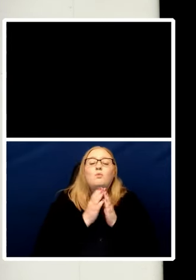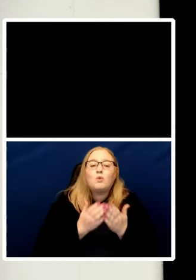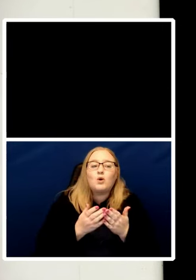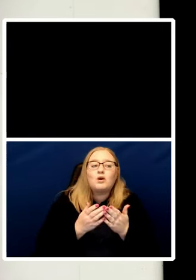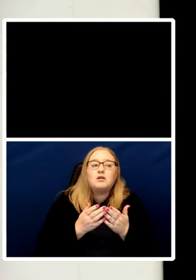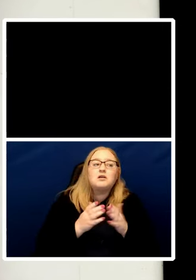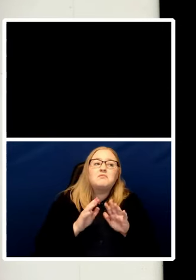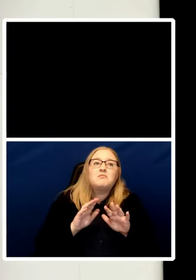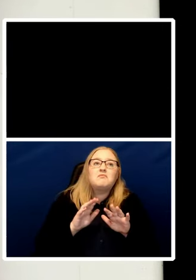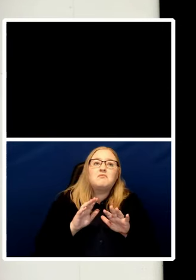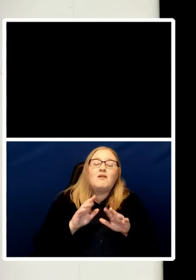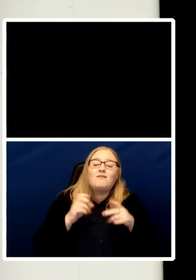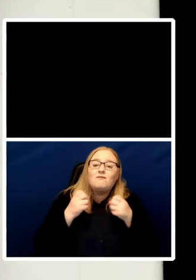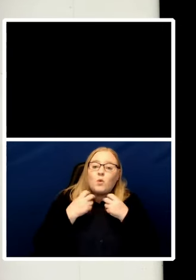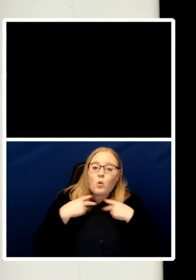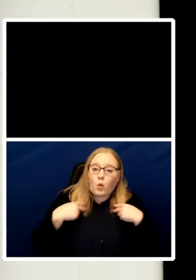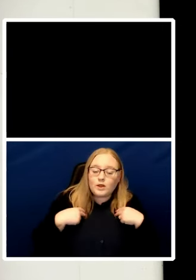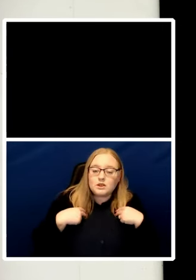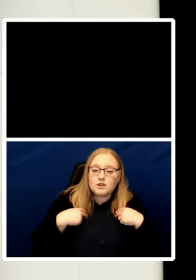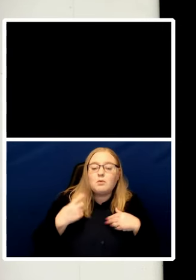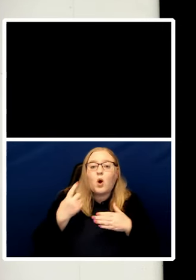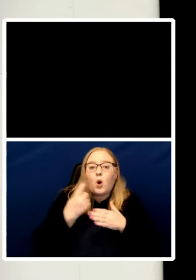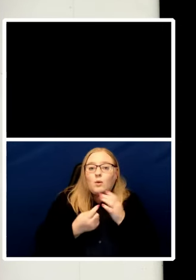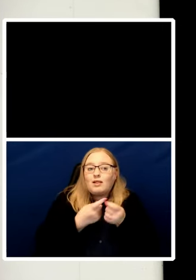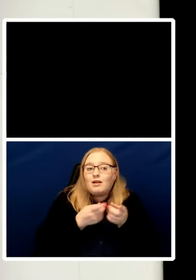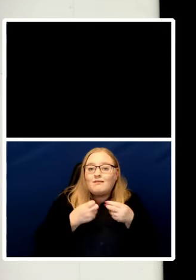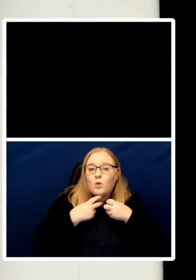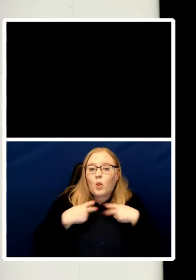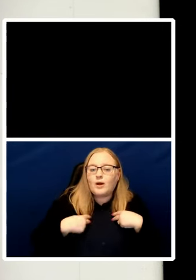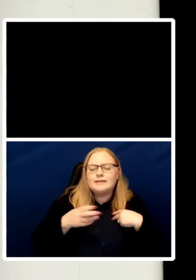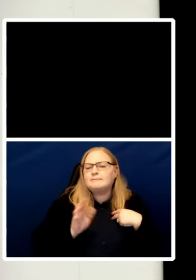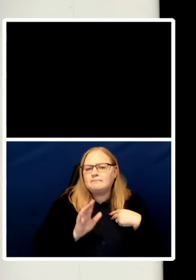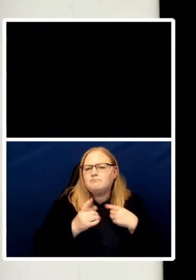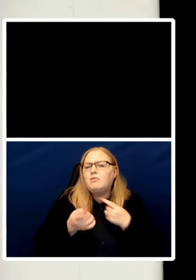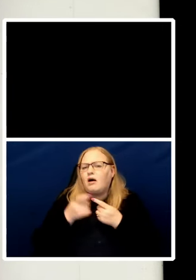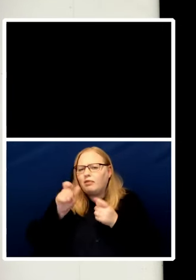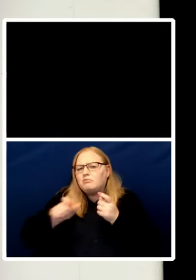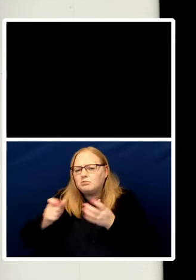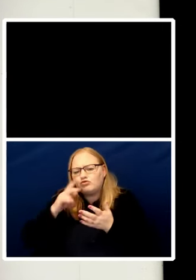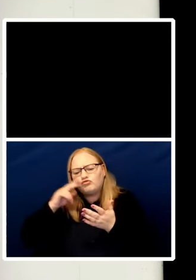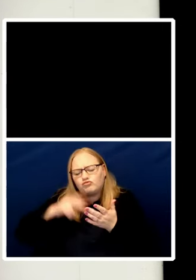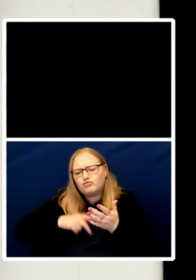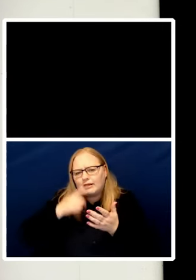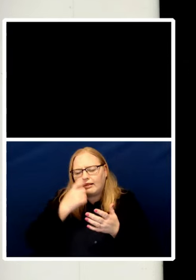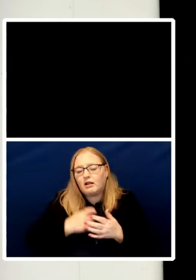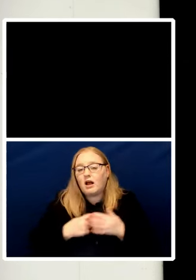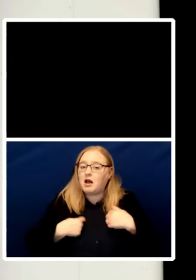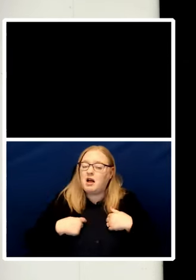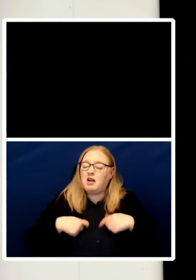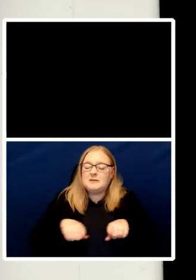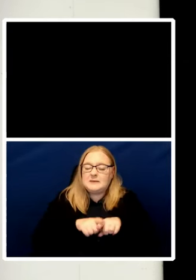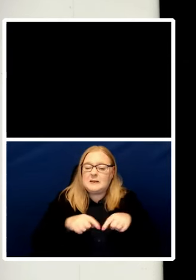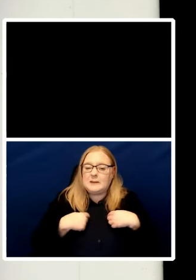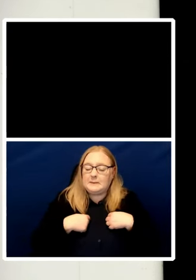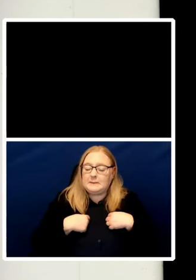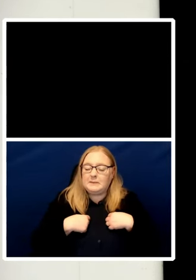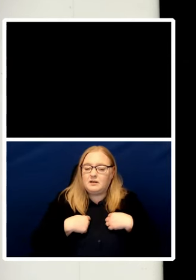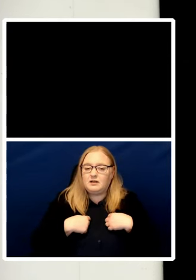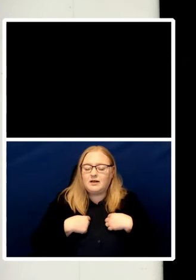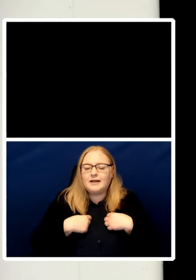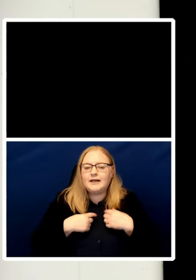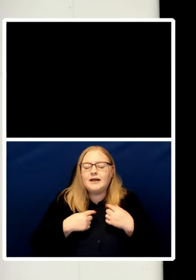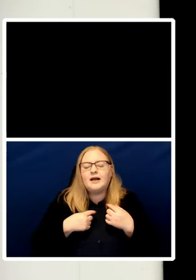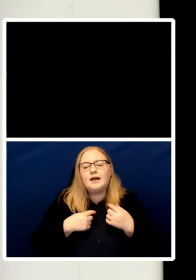lawyers and what lawyers do I am I am I am one of them is they damn with the